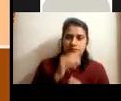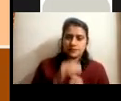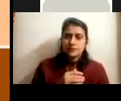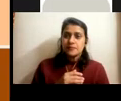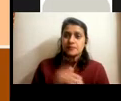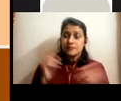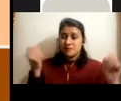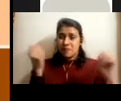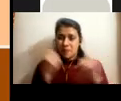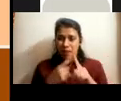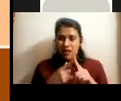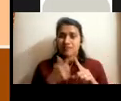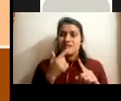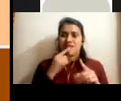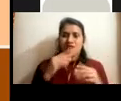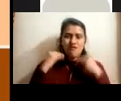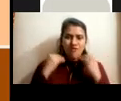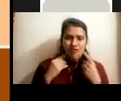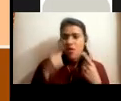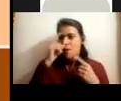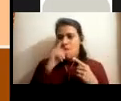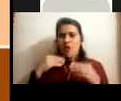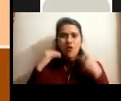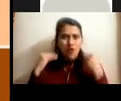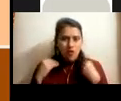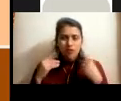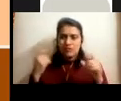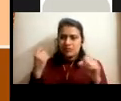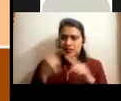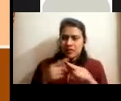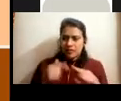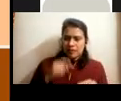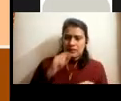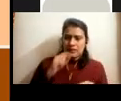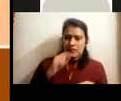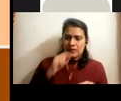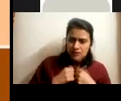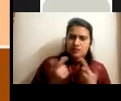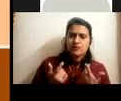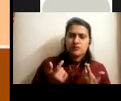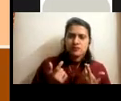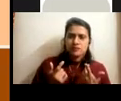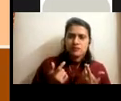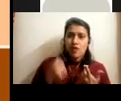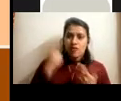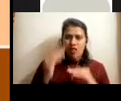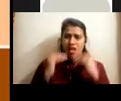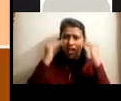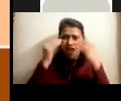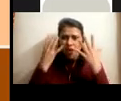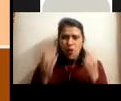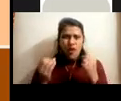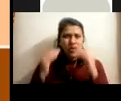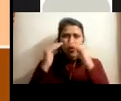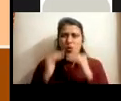this is a blue collar job. Aspired not, um, up to our dignity. We are, uh, we should be aspired for higher. Then we talk to